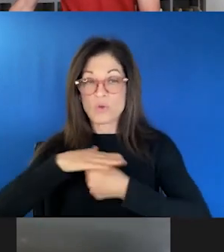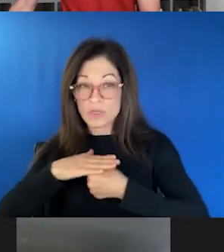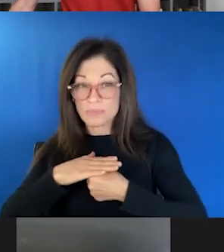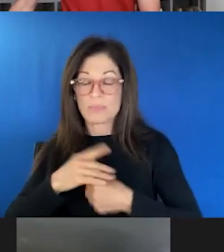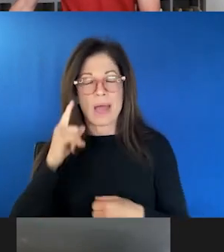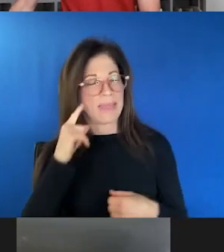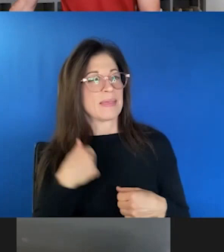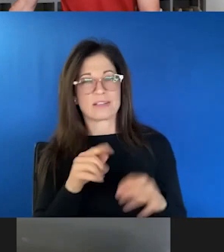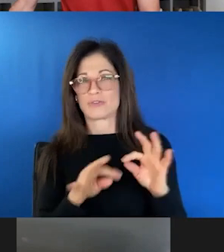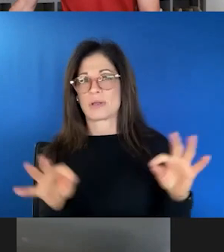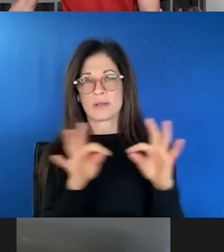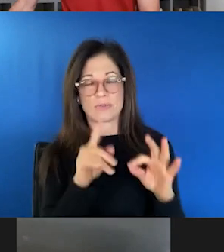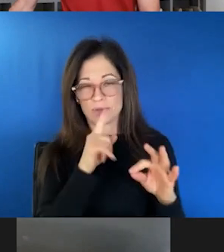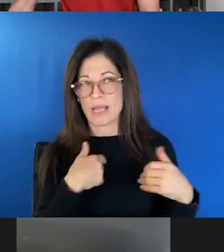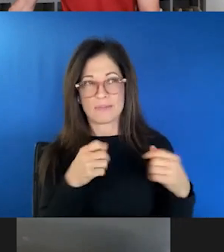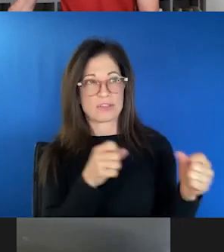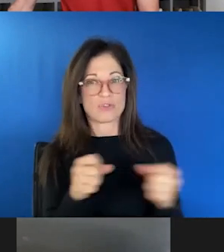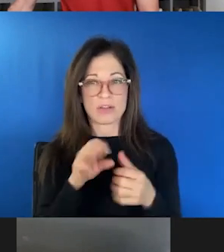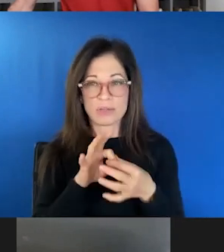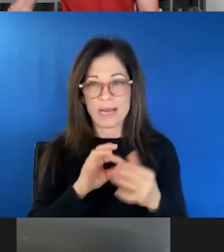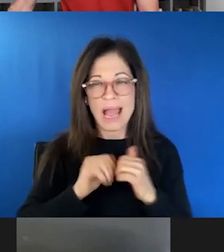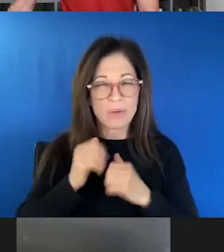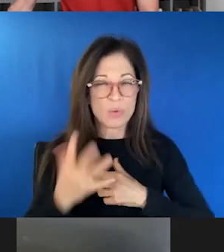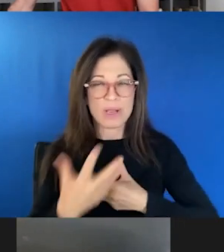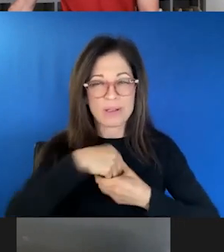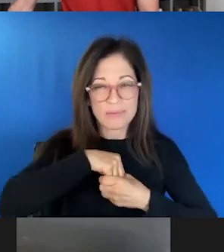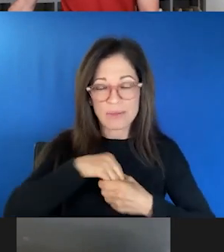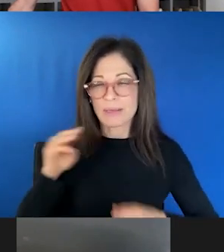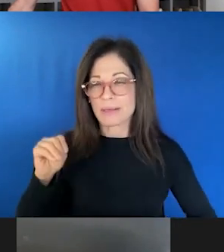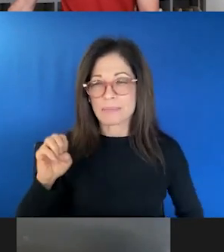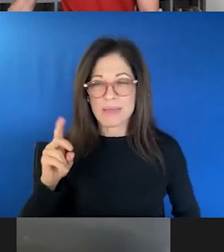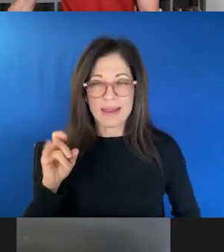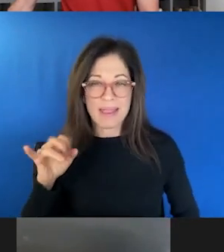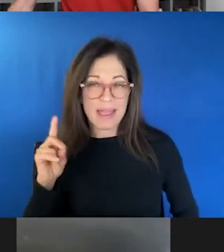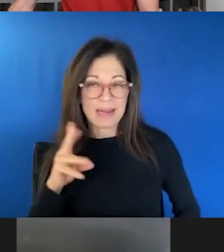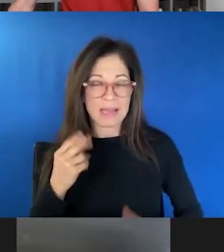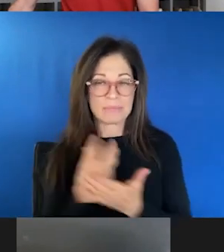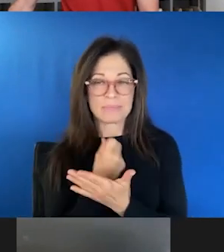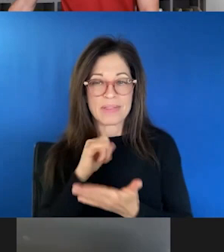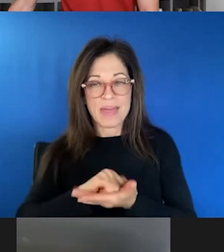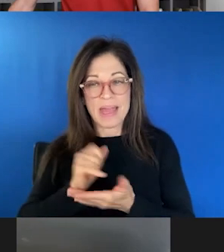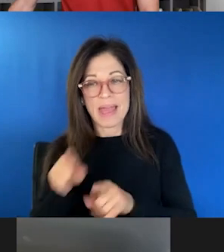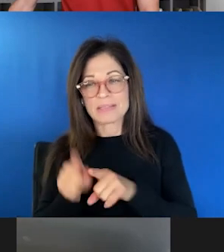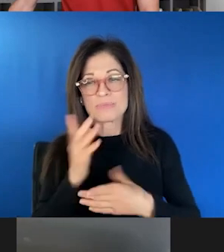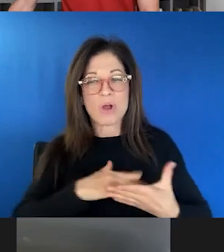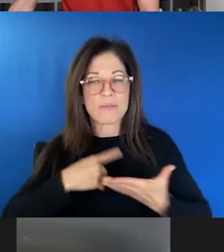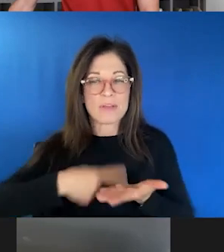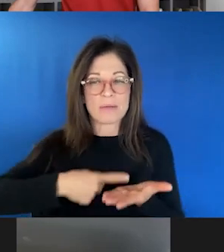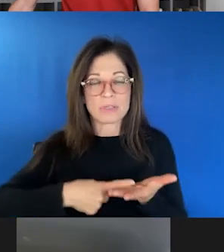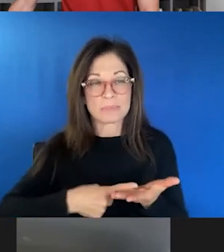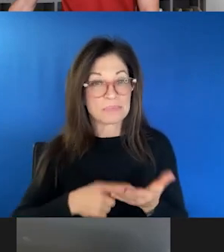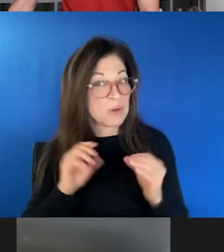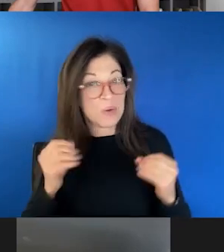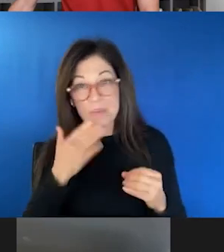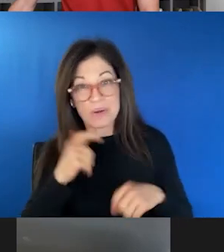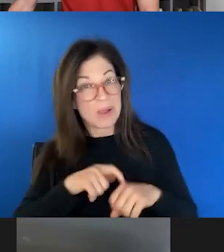critical to really have a strategy around how are you engaging Medicaid and leveraging Medicaid as part of that conversation. And there's no better time to